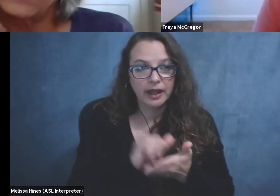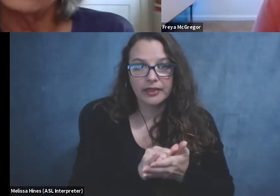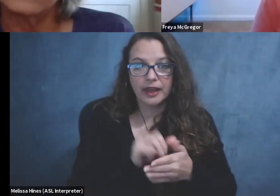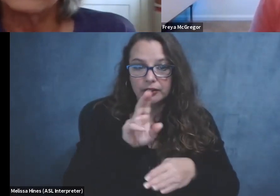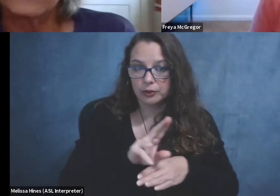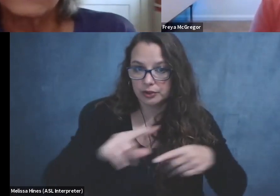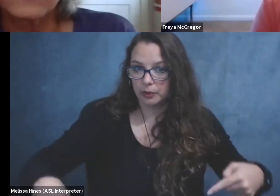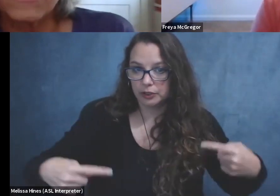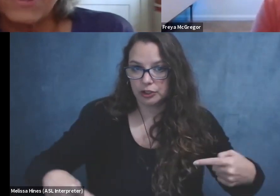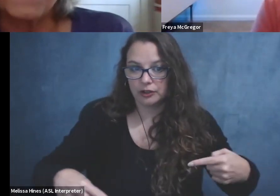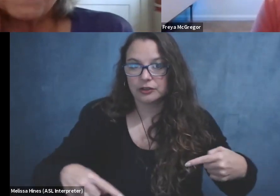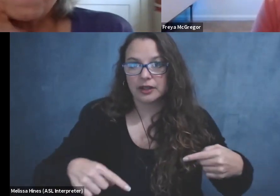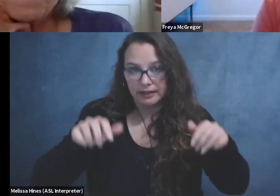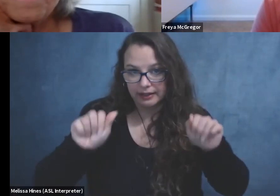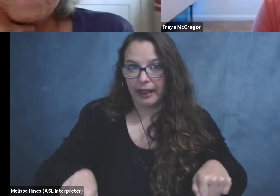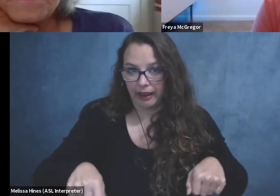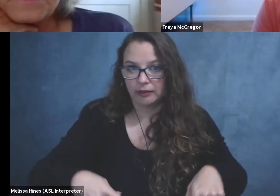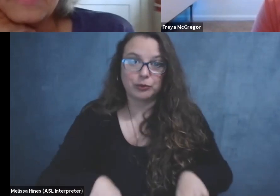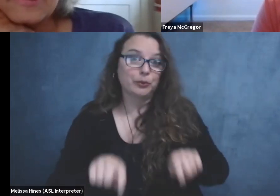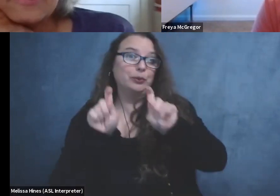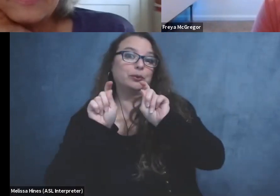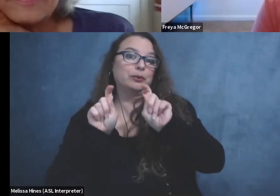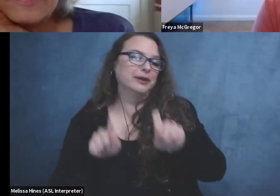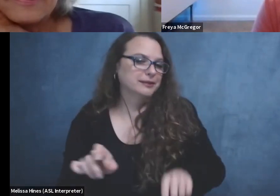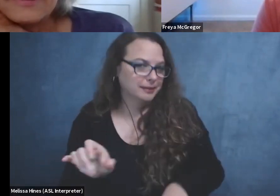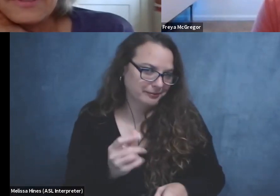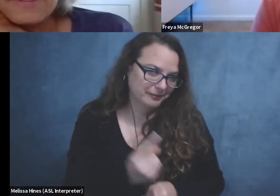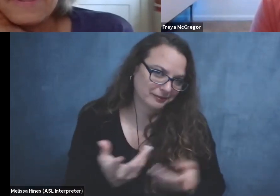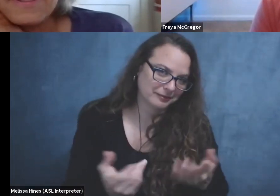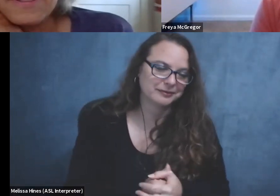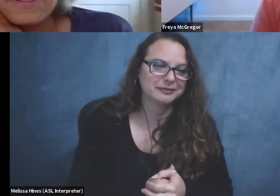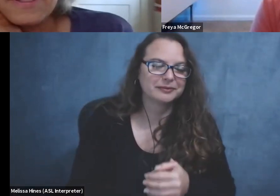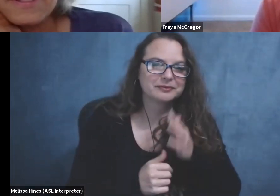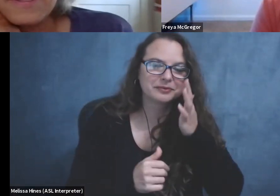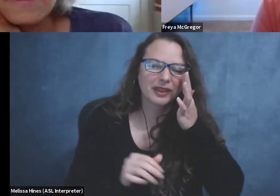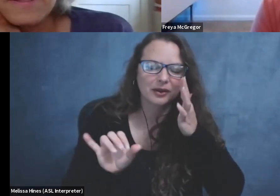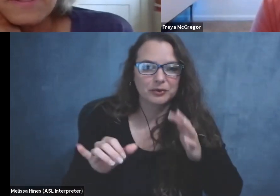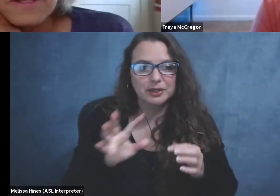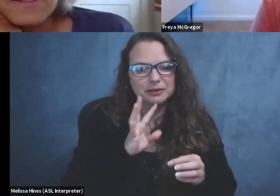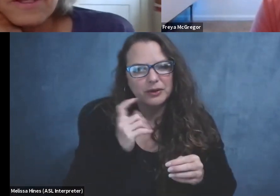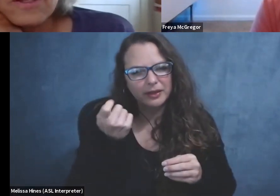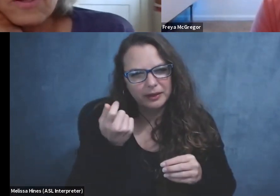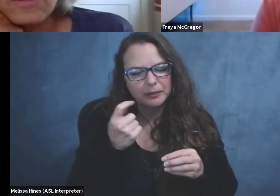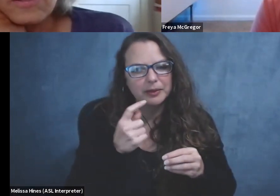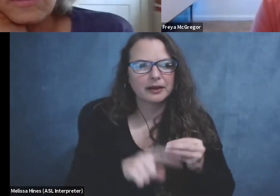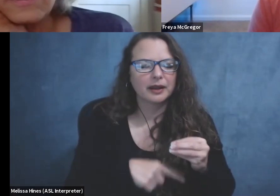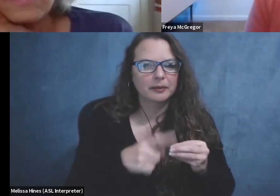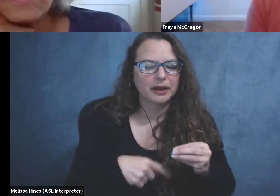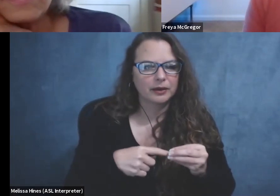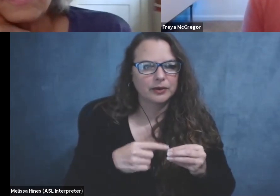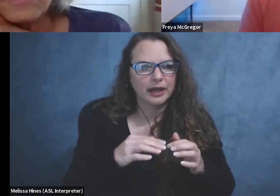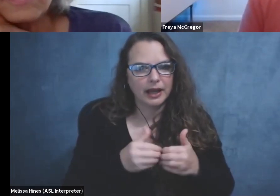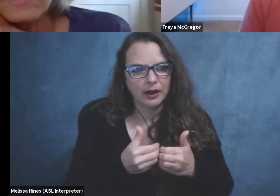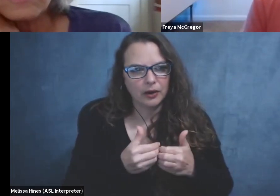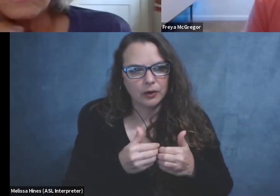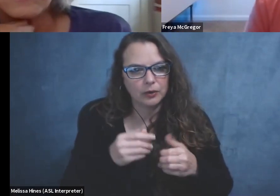either. Right. so, um, we sort of spoke a little bit already about how, um, being a